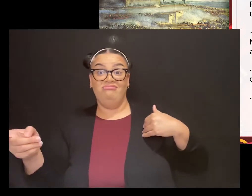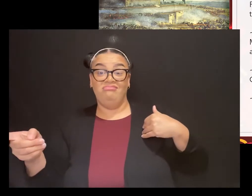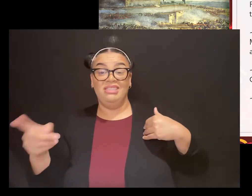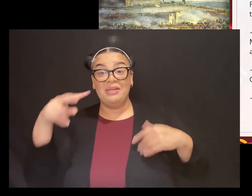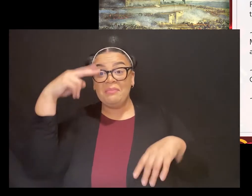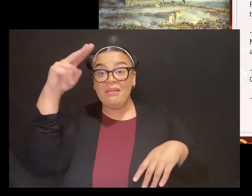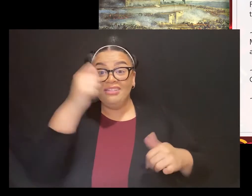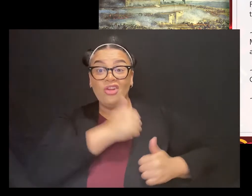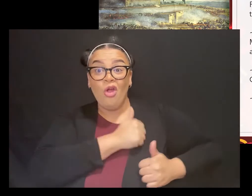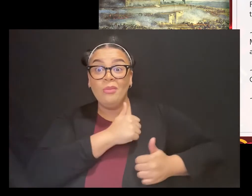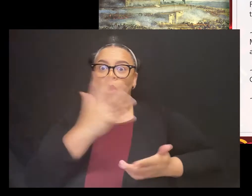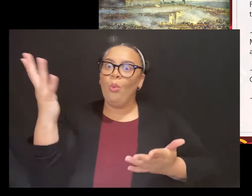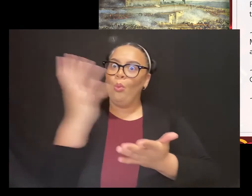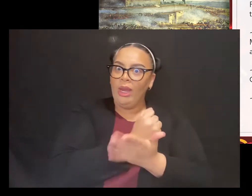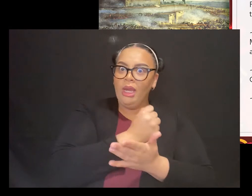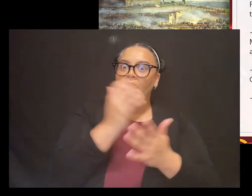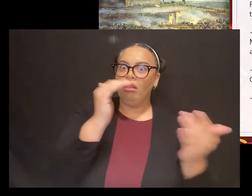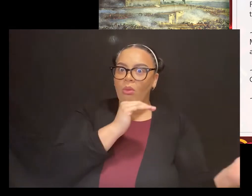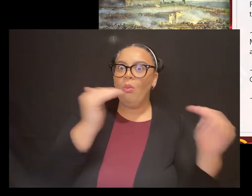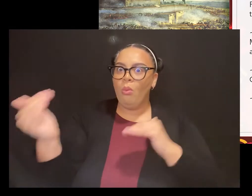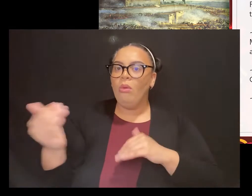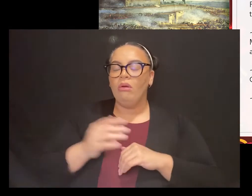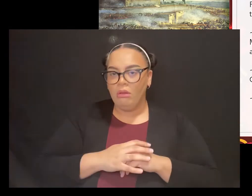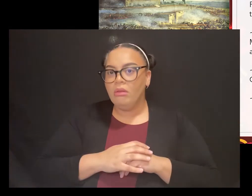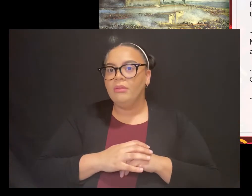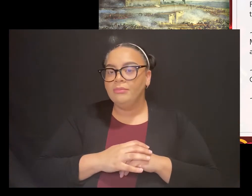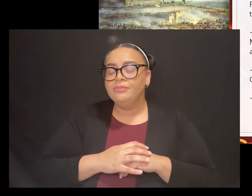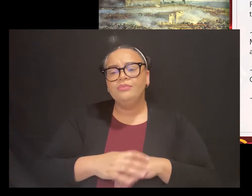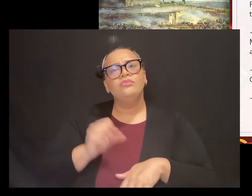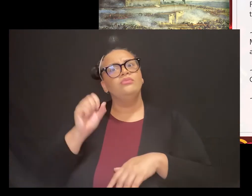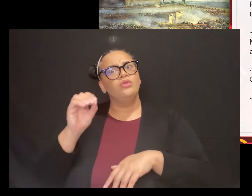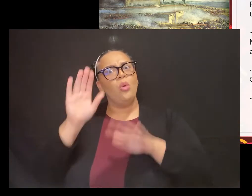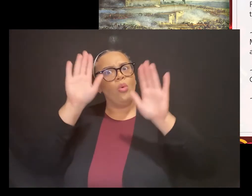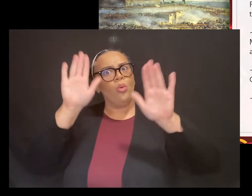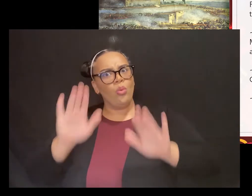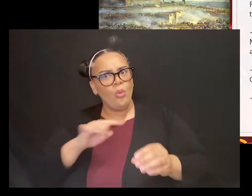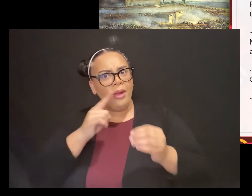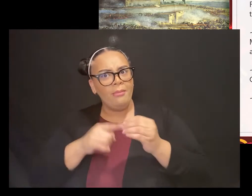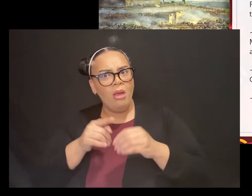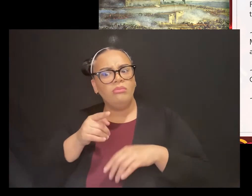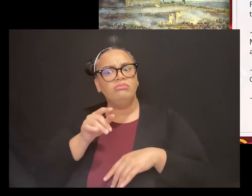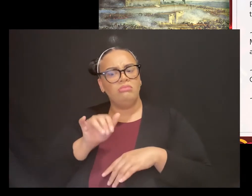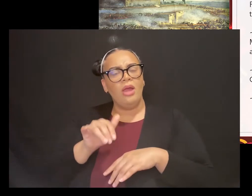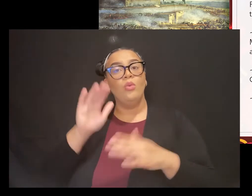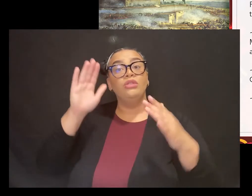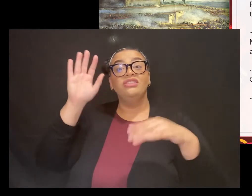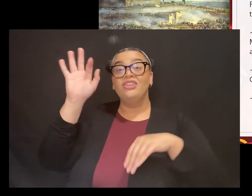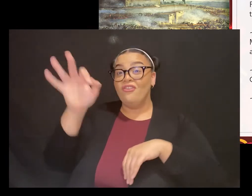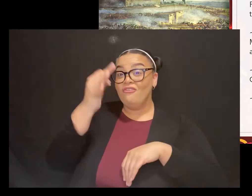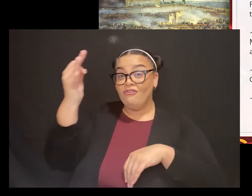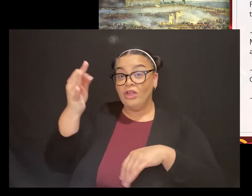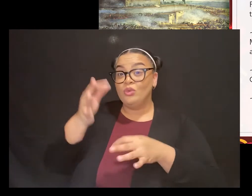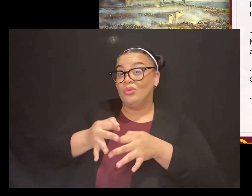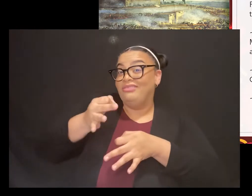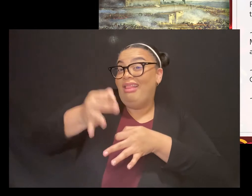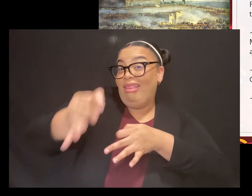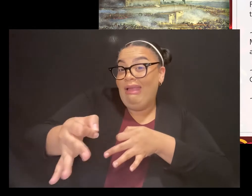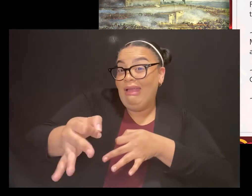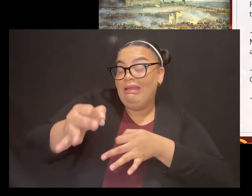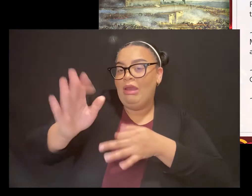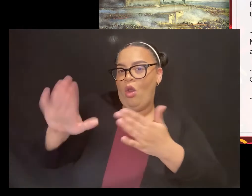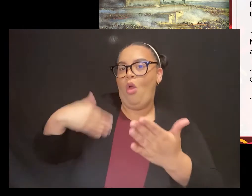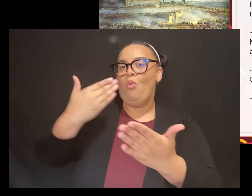what was great about it, especially, is the French were delayed in reaching Mexico City, which was the heart of the country.